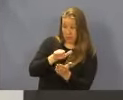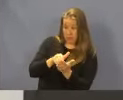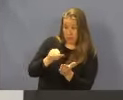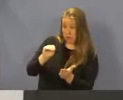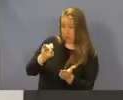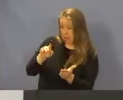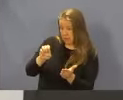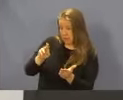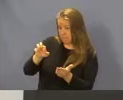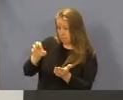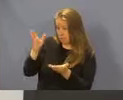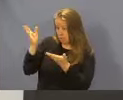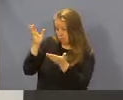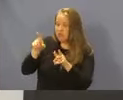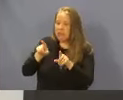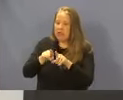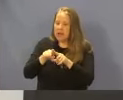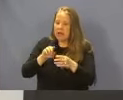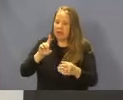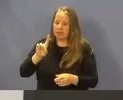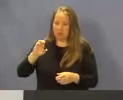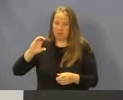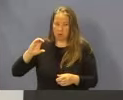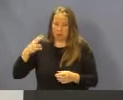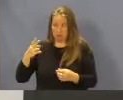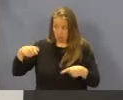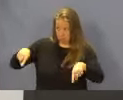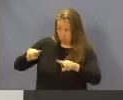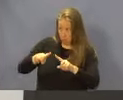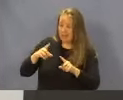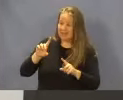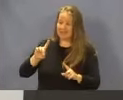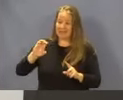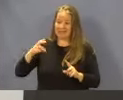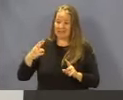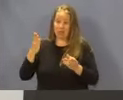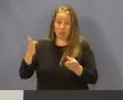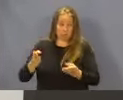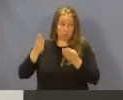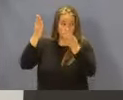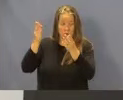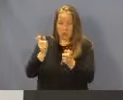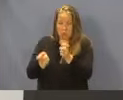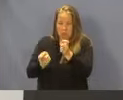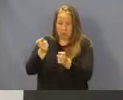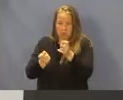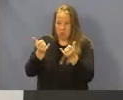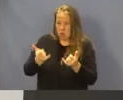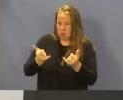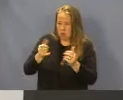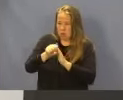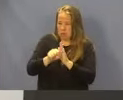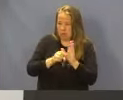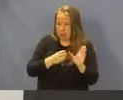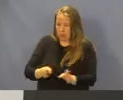Medicare Services and the Department of Community Health's Board, DCH proposes to modify its current State